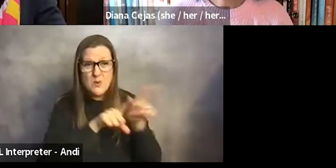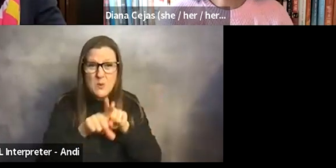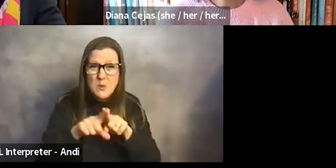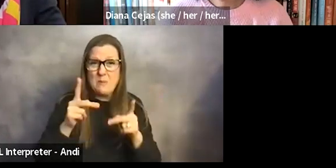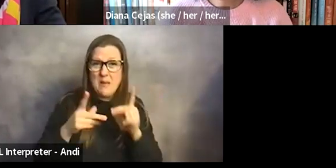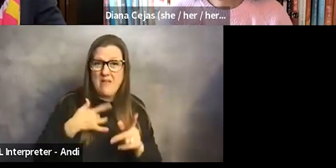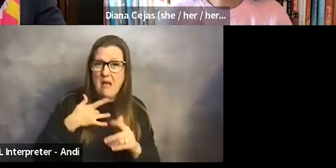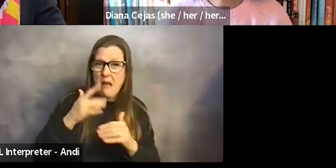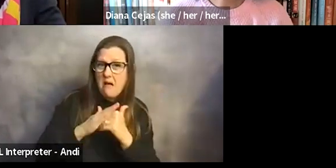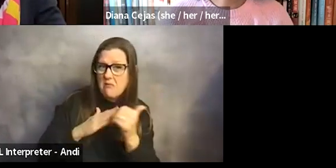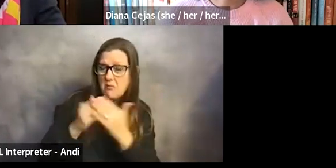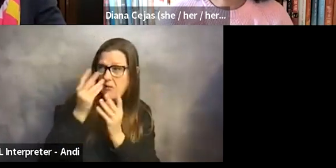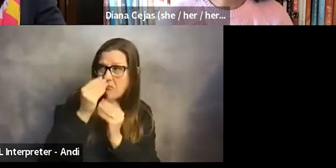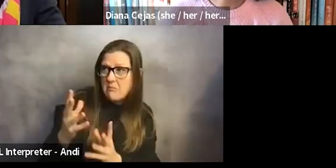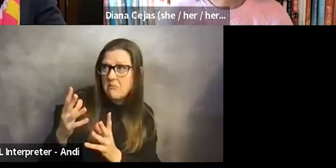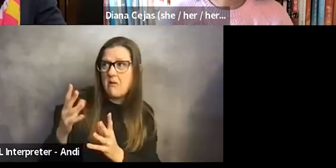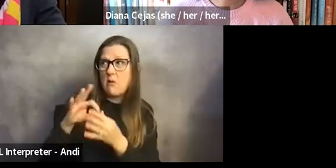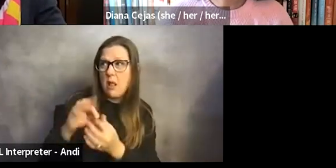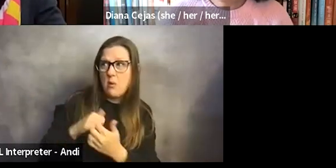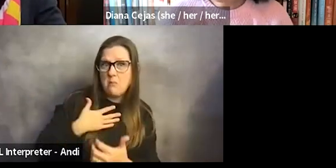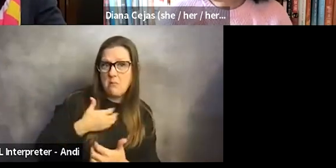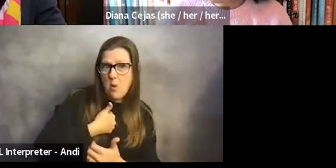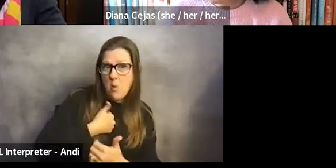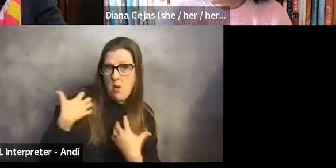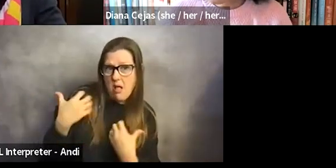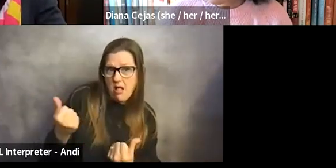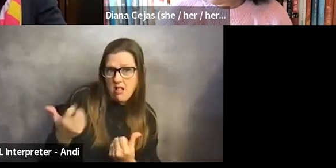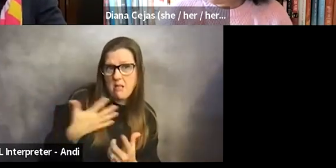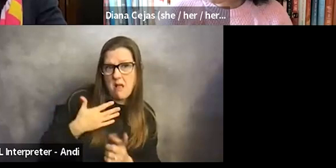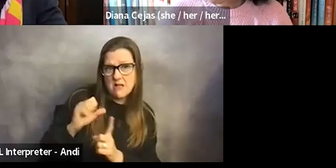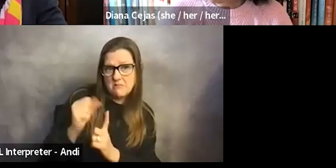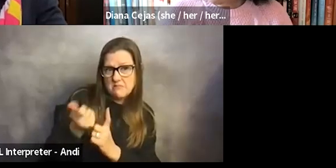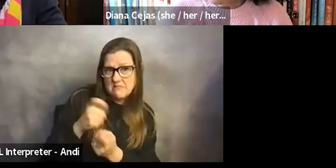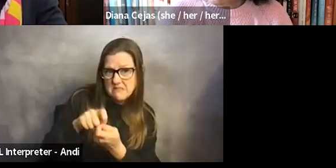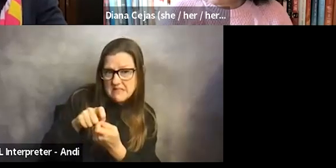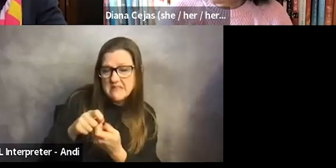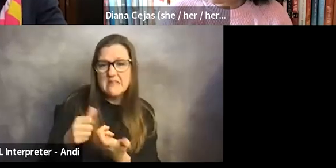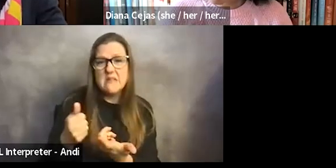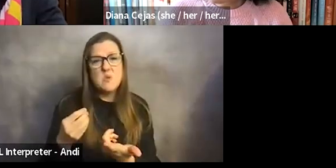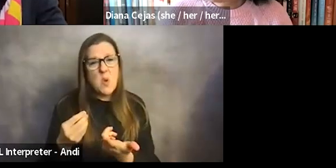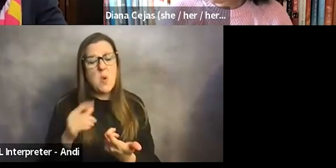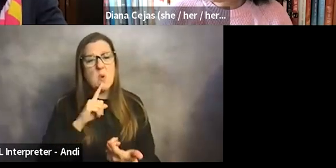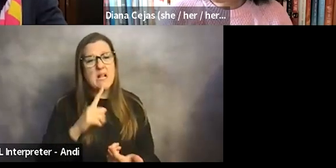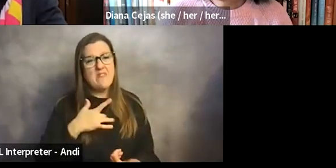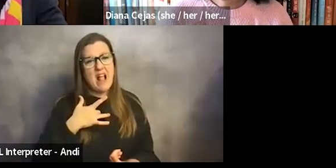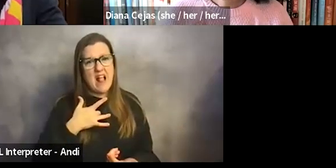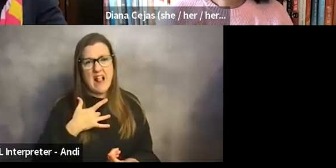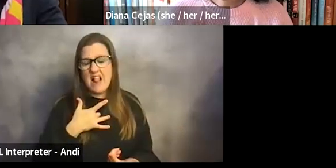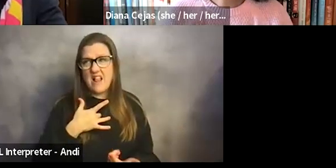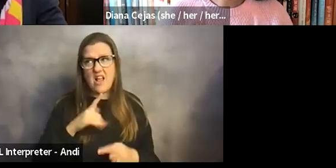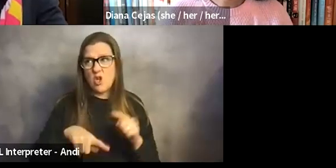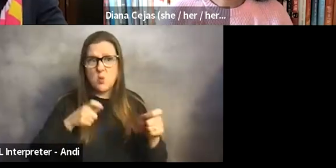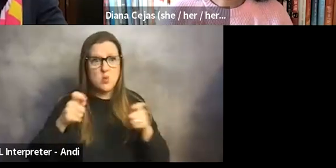felt with me sharing information about my own health and my particular situation. So I really feel like I had a loss of control